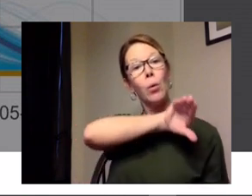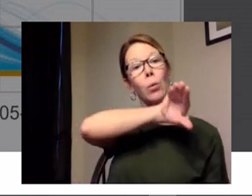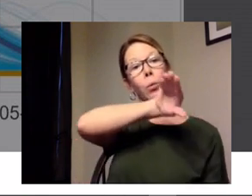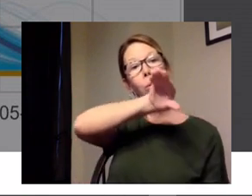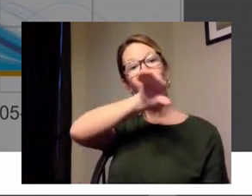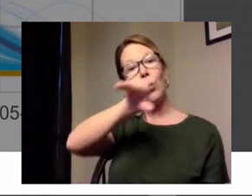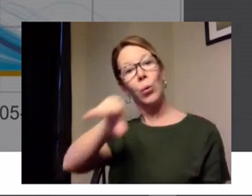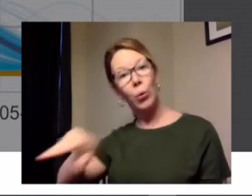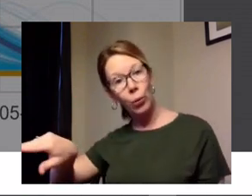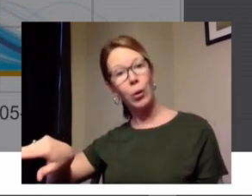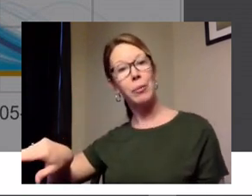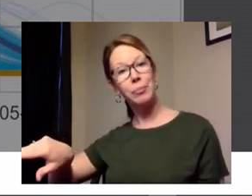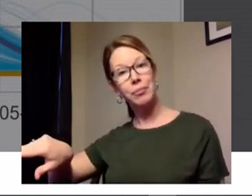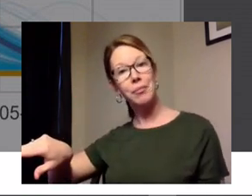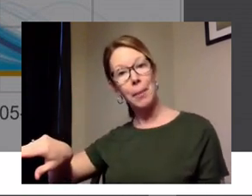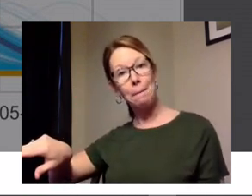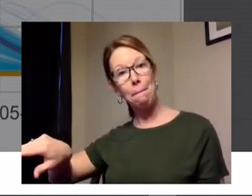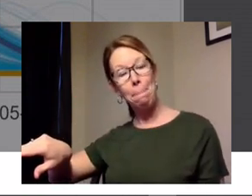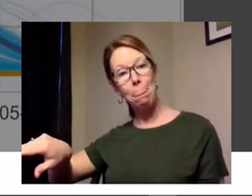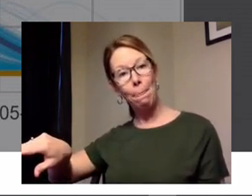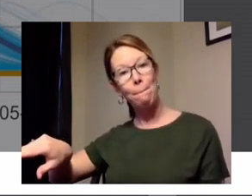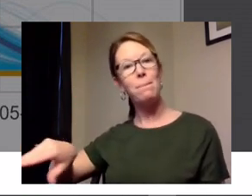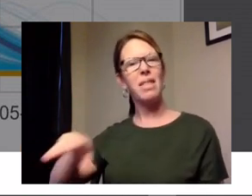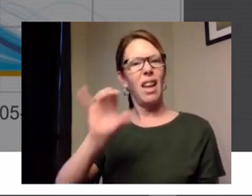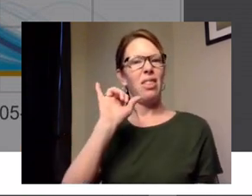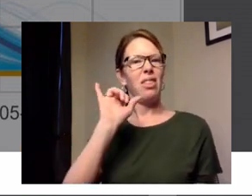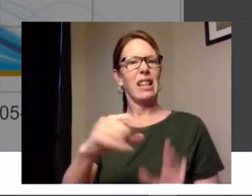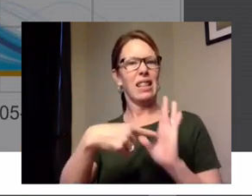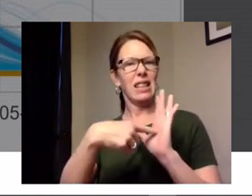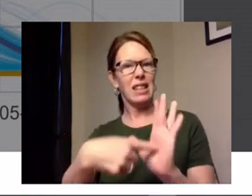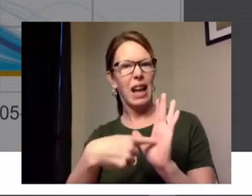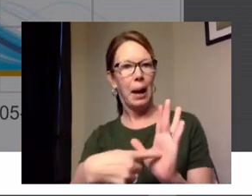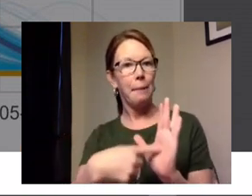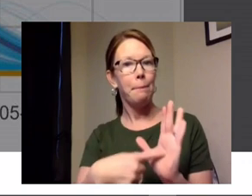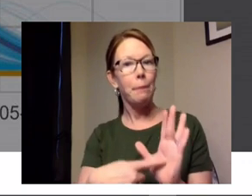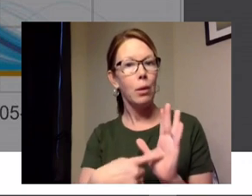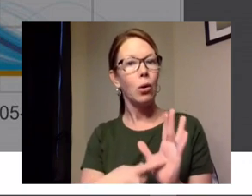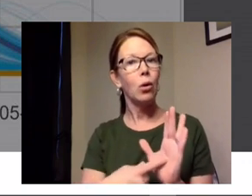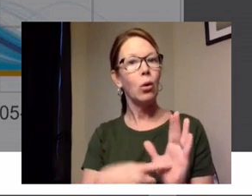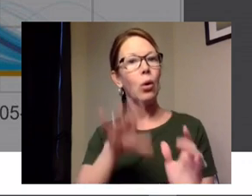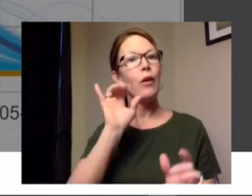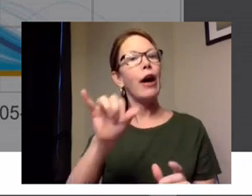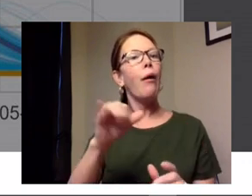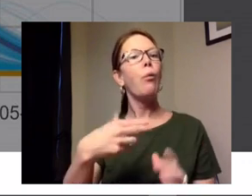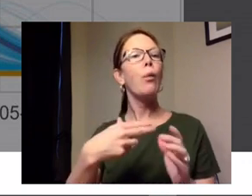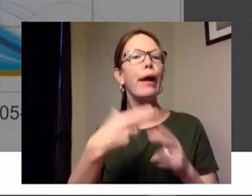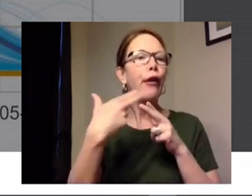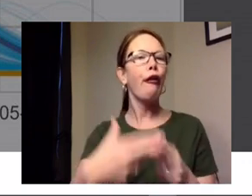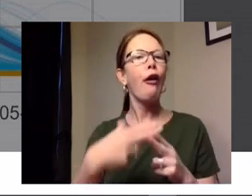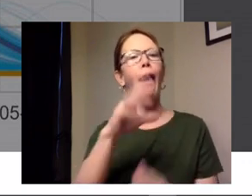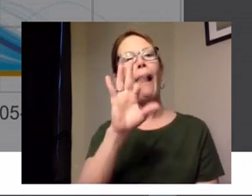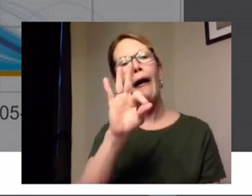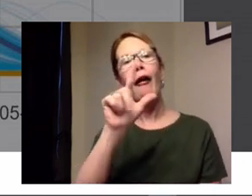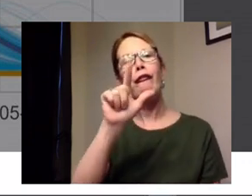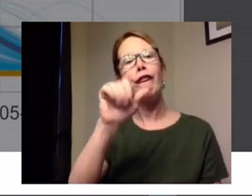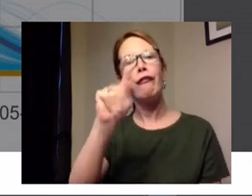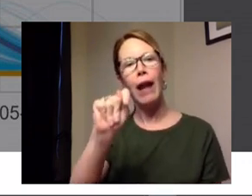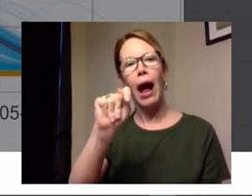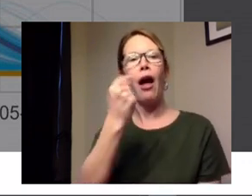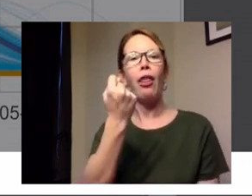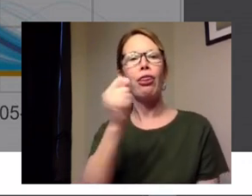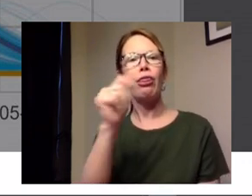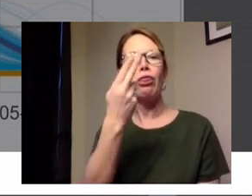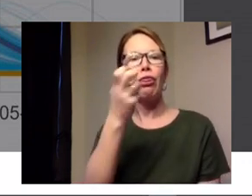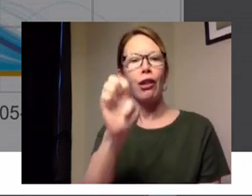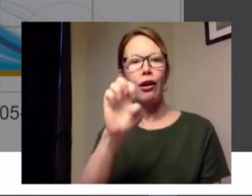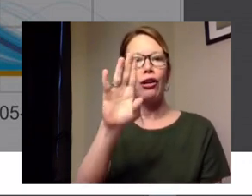and more smooth that's an example of what we mean by flattening the curve and this is the impact that we've